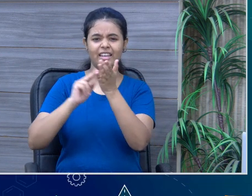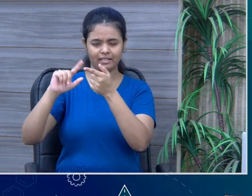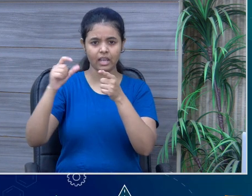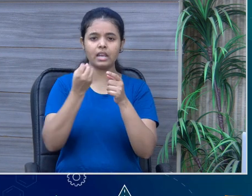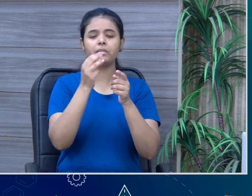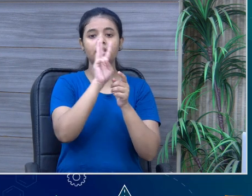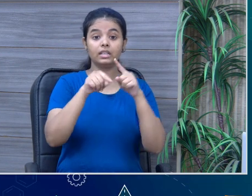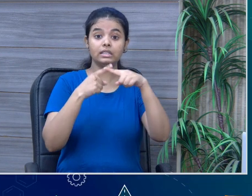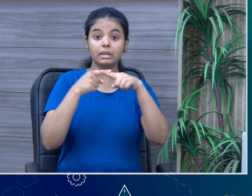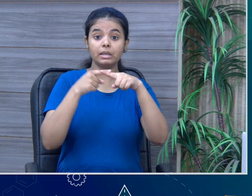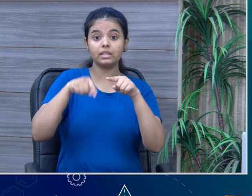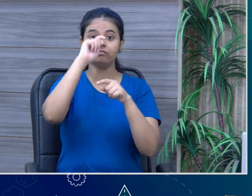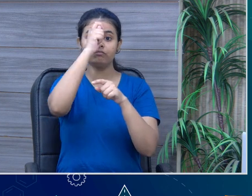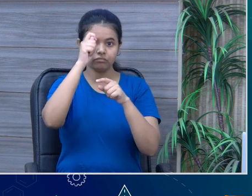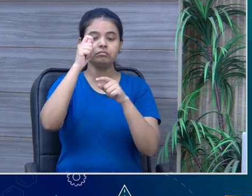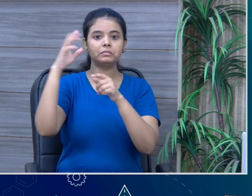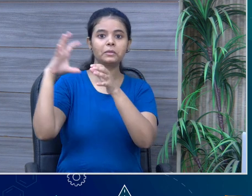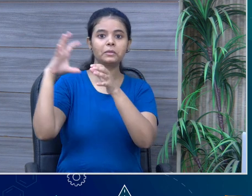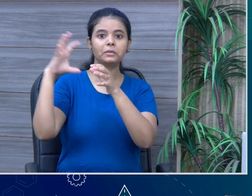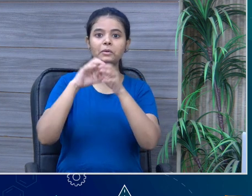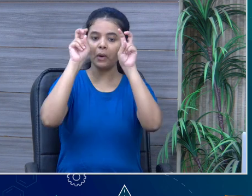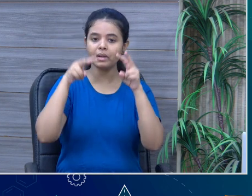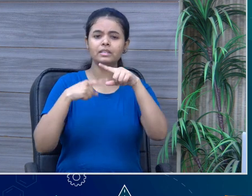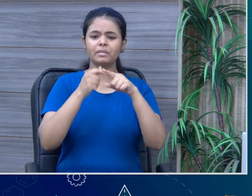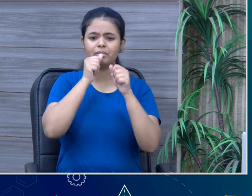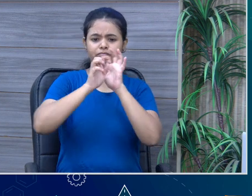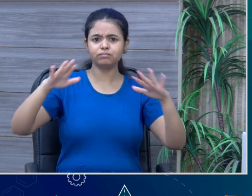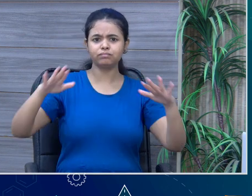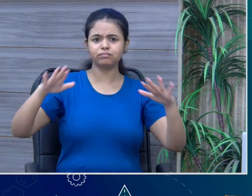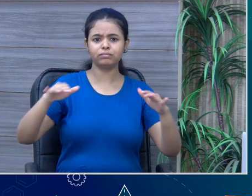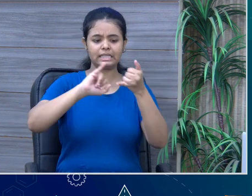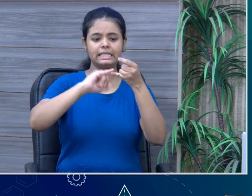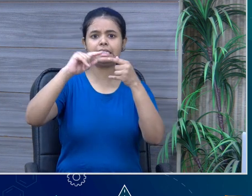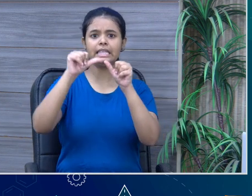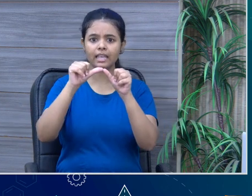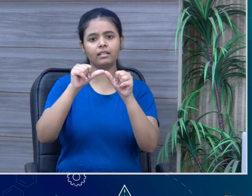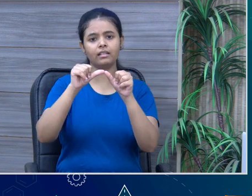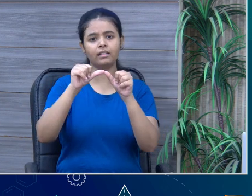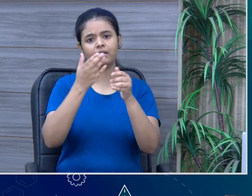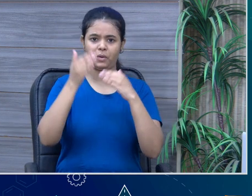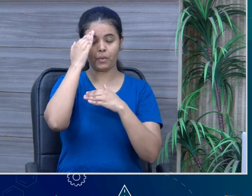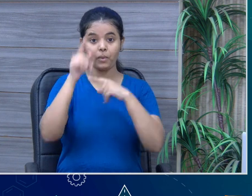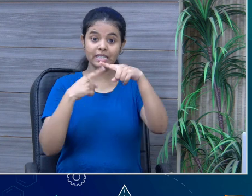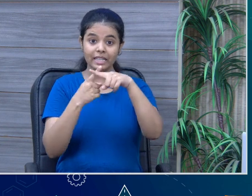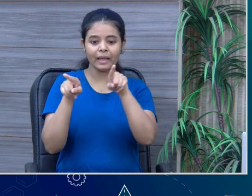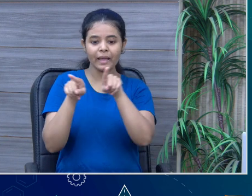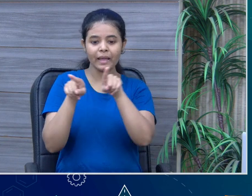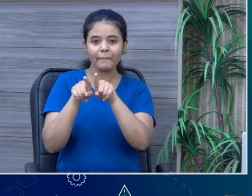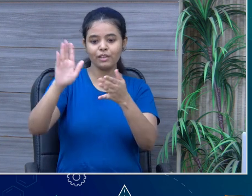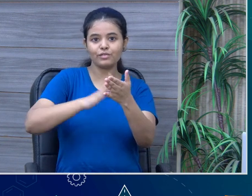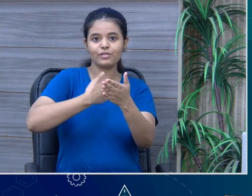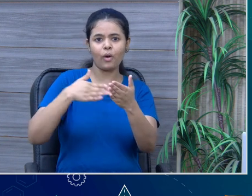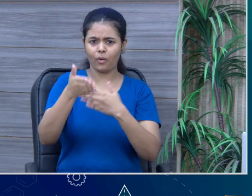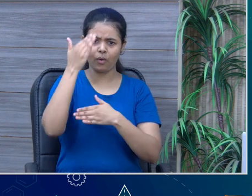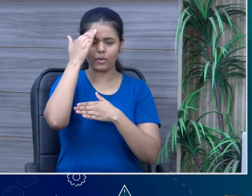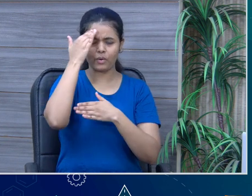is Sea Song. Well, do you know what is a Sea? I am sure you know what is a song. But we will discuss this unit,